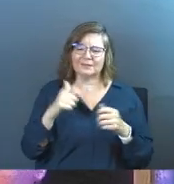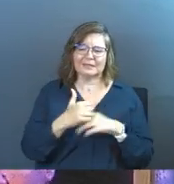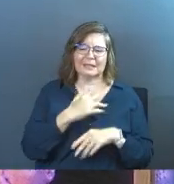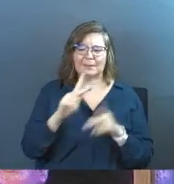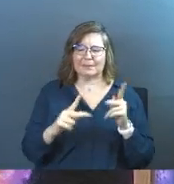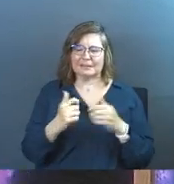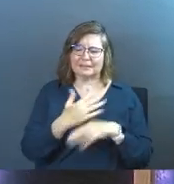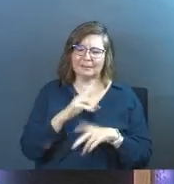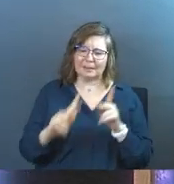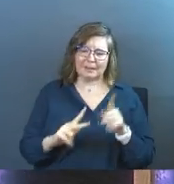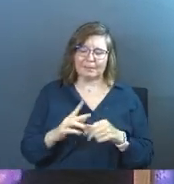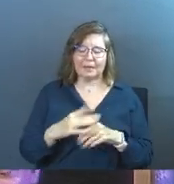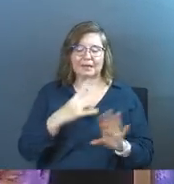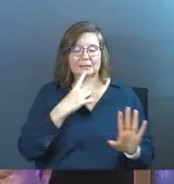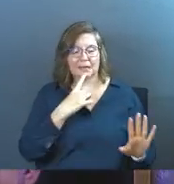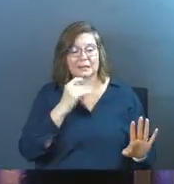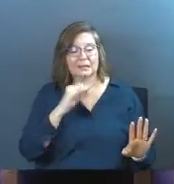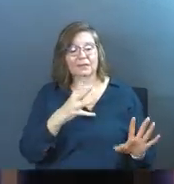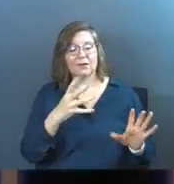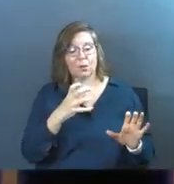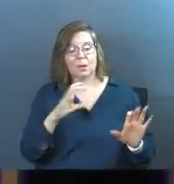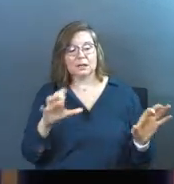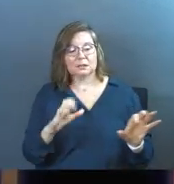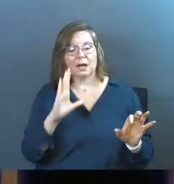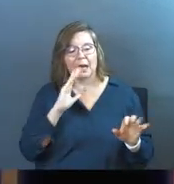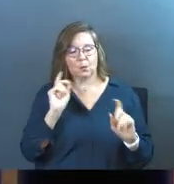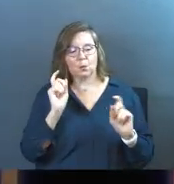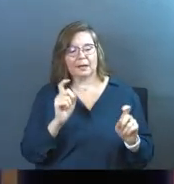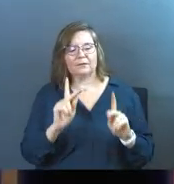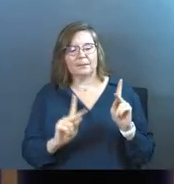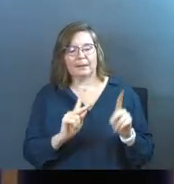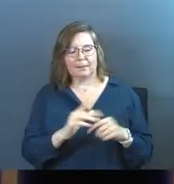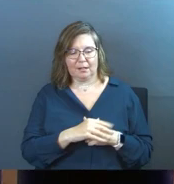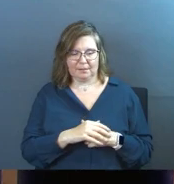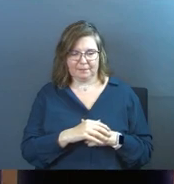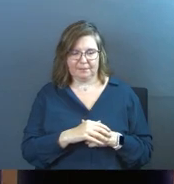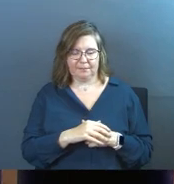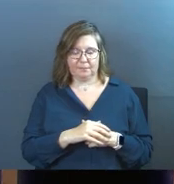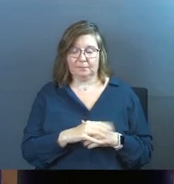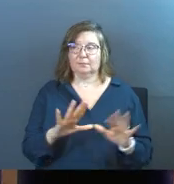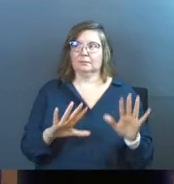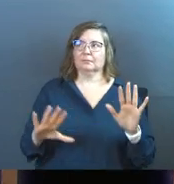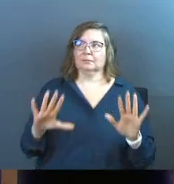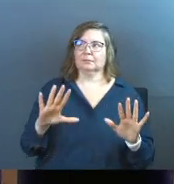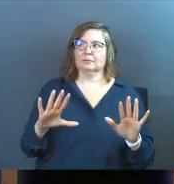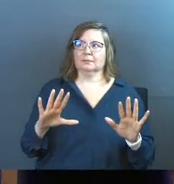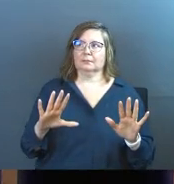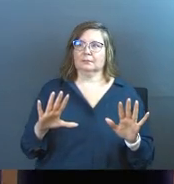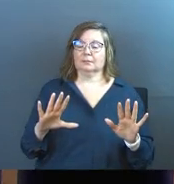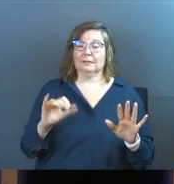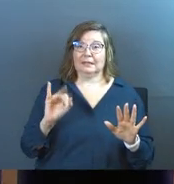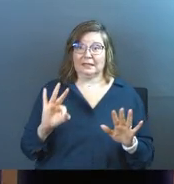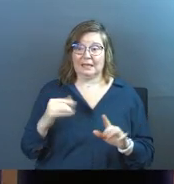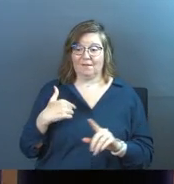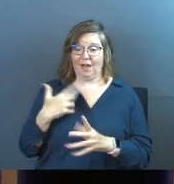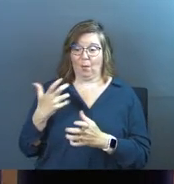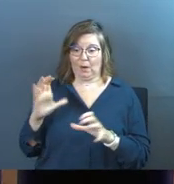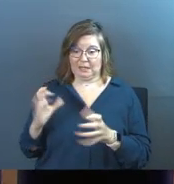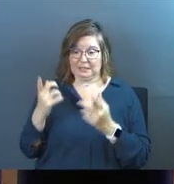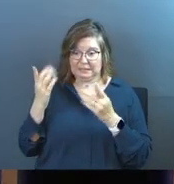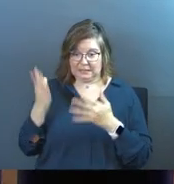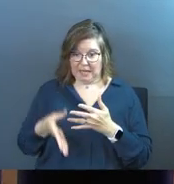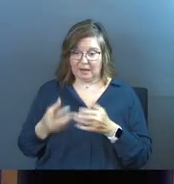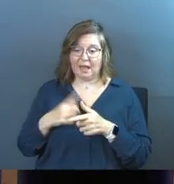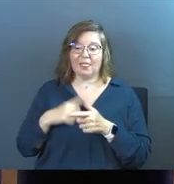got to send me people, send me people. And he says, if I want it done, I'll give you the people. Boom. If I want it done,